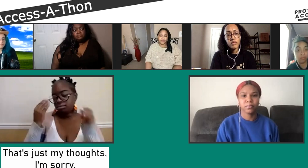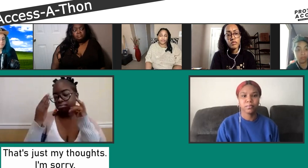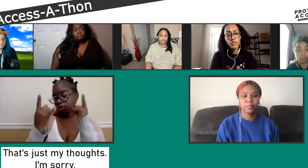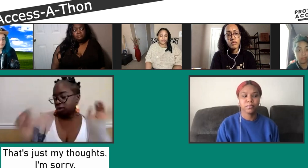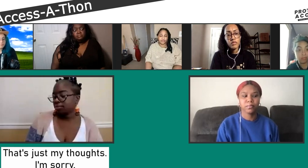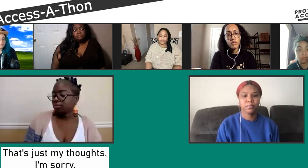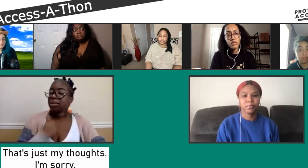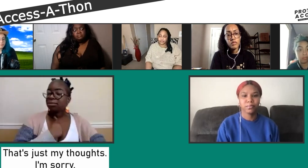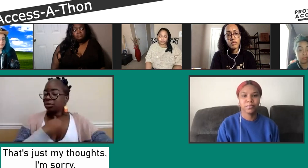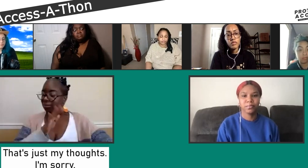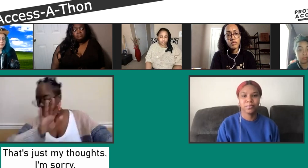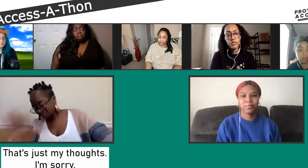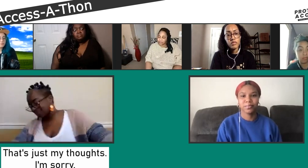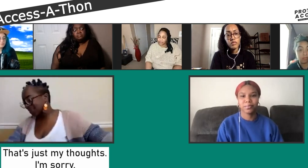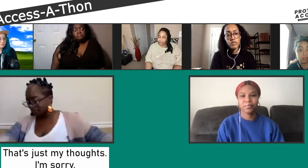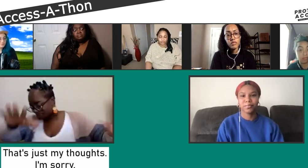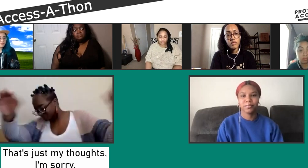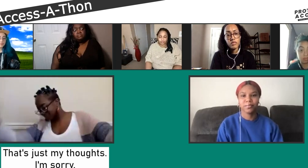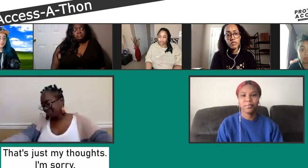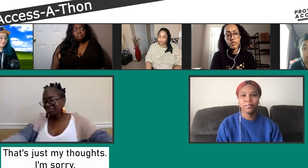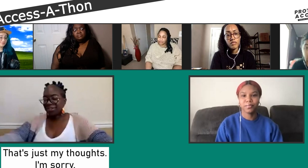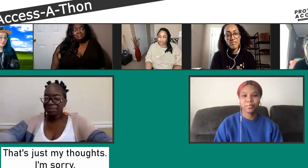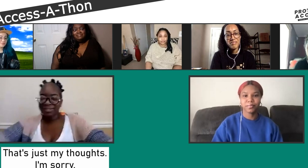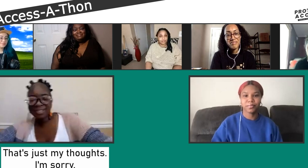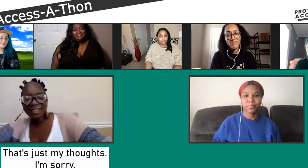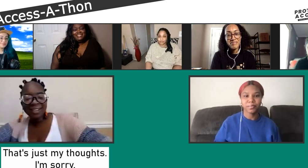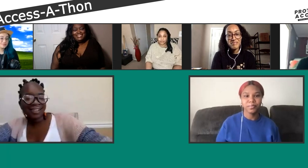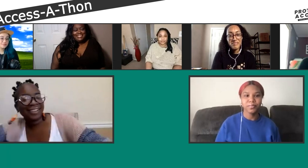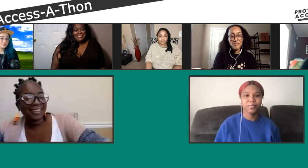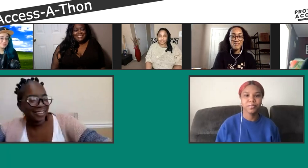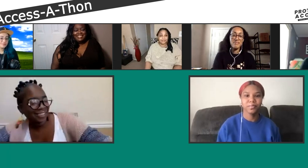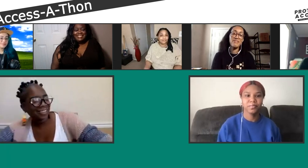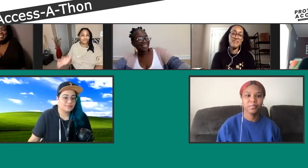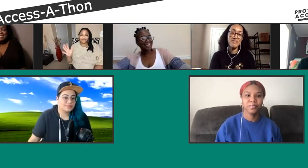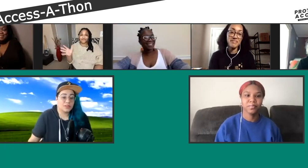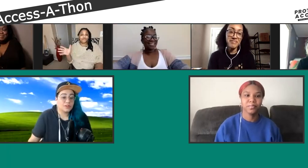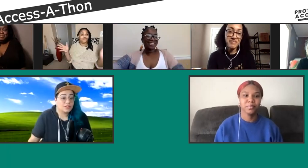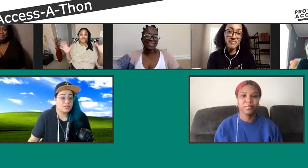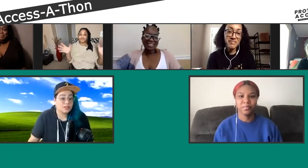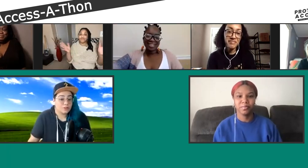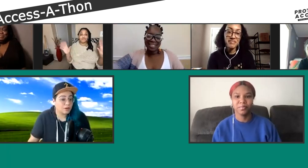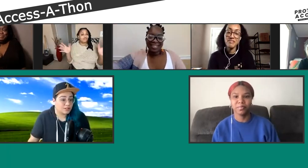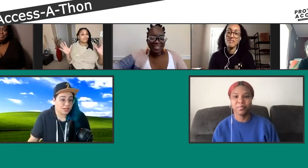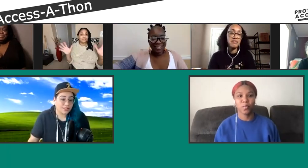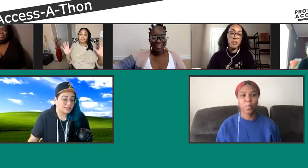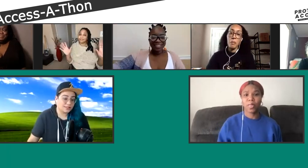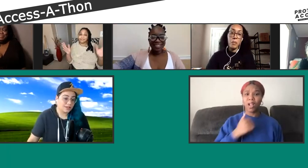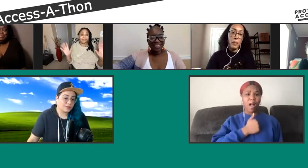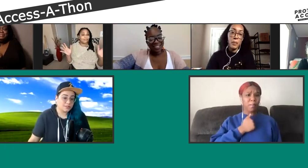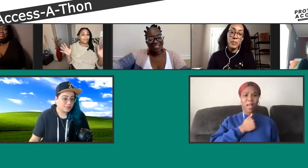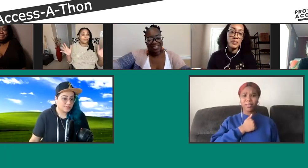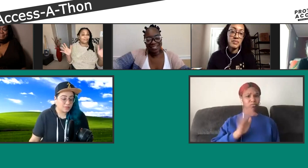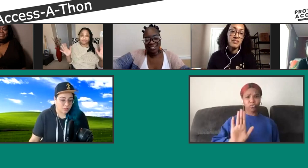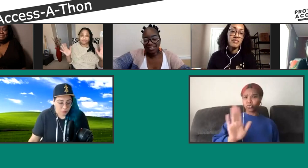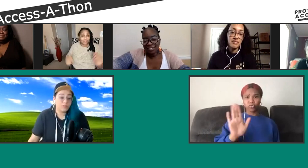It's really important, so that was just, that's just me. I'm sorry for my rant, but that's just me. There is no need to apologize. That